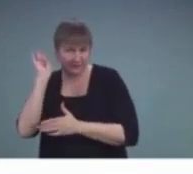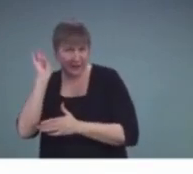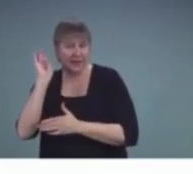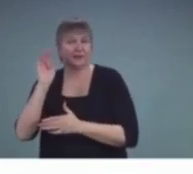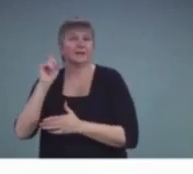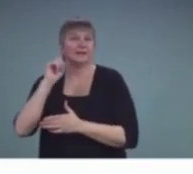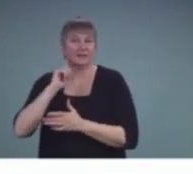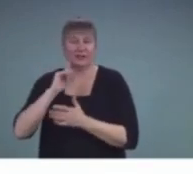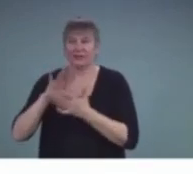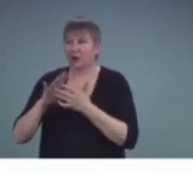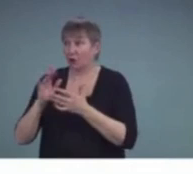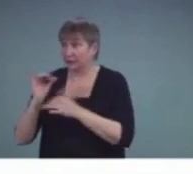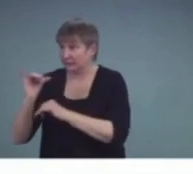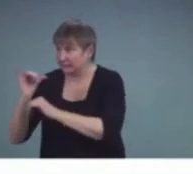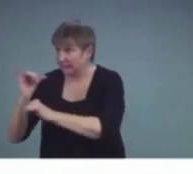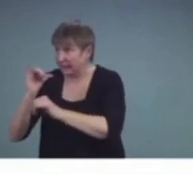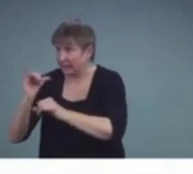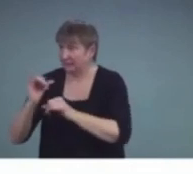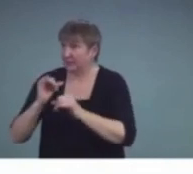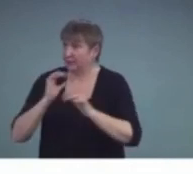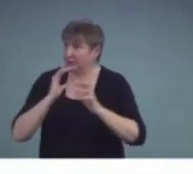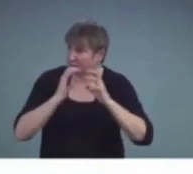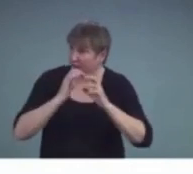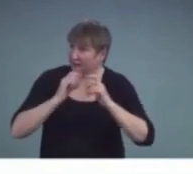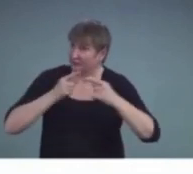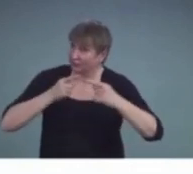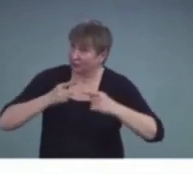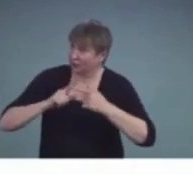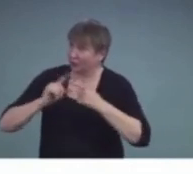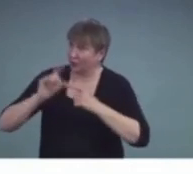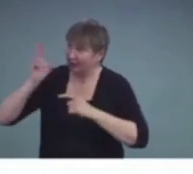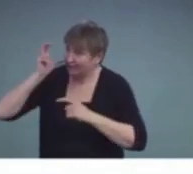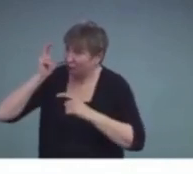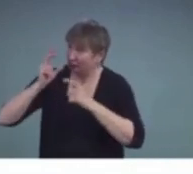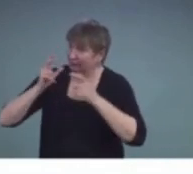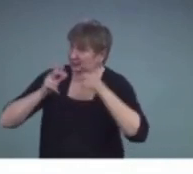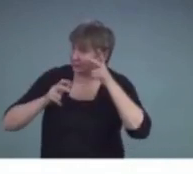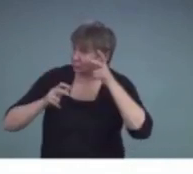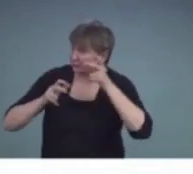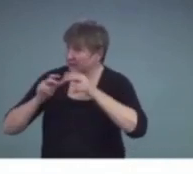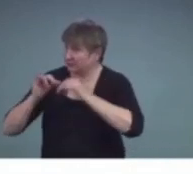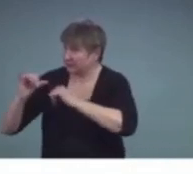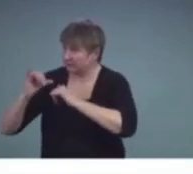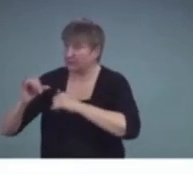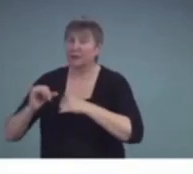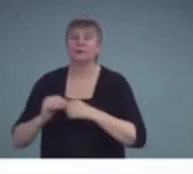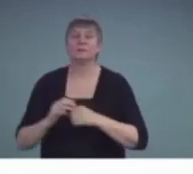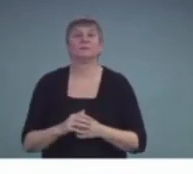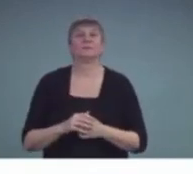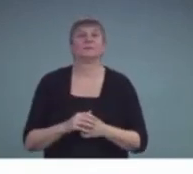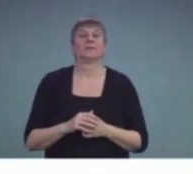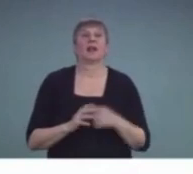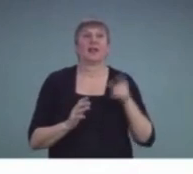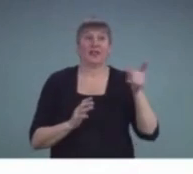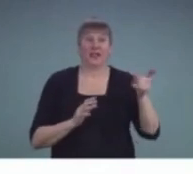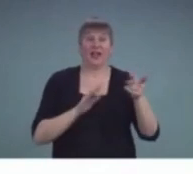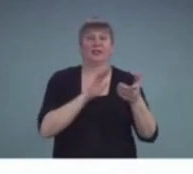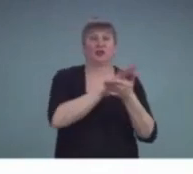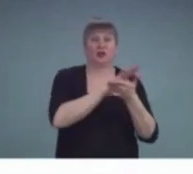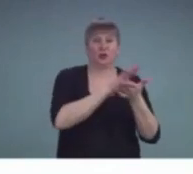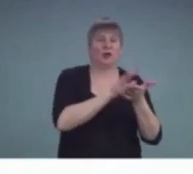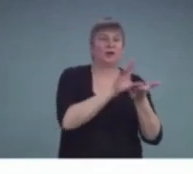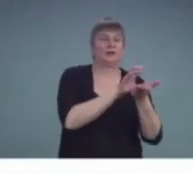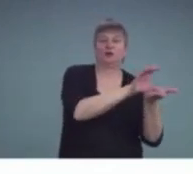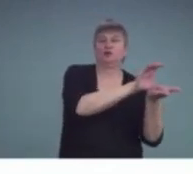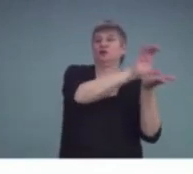listening and communication needs that he had. The district had to pay big time for services. So, they're